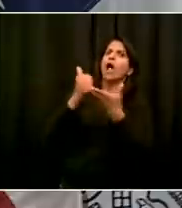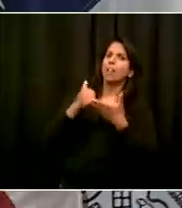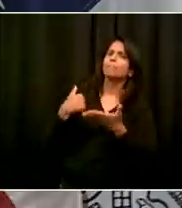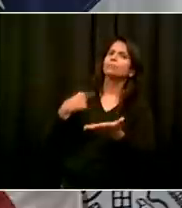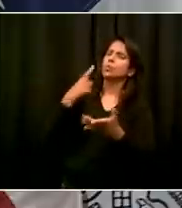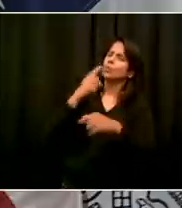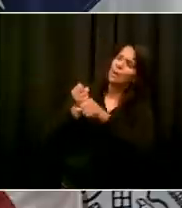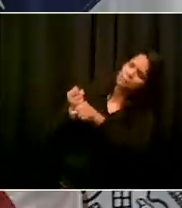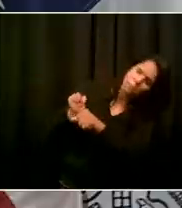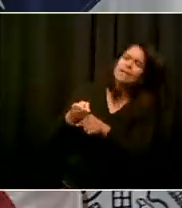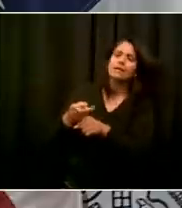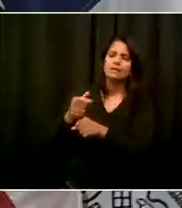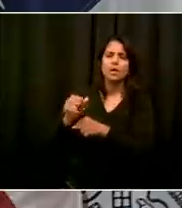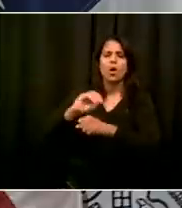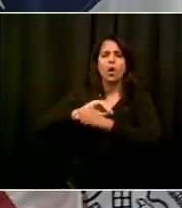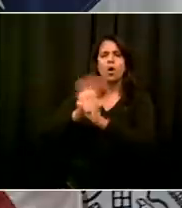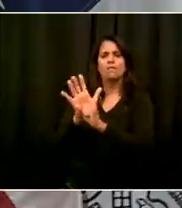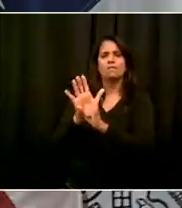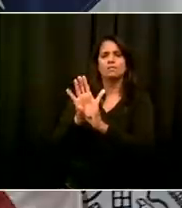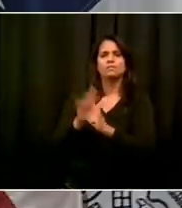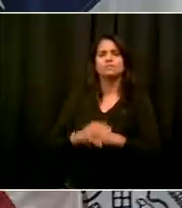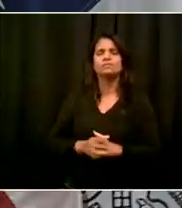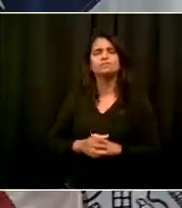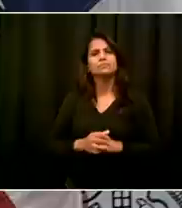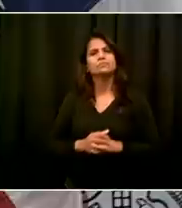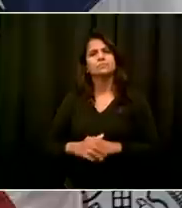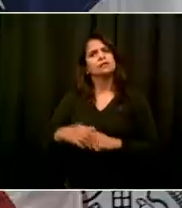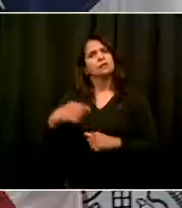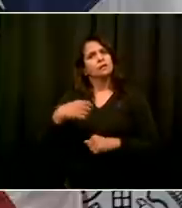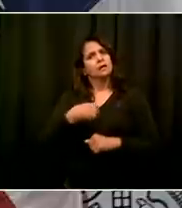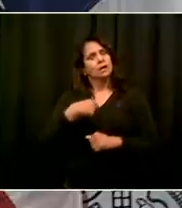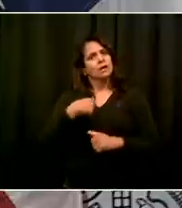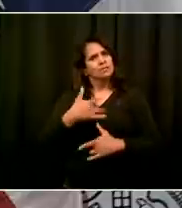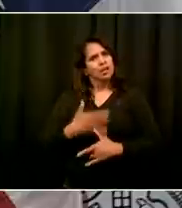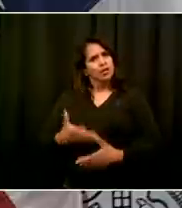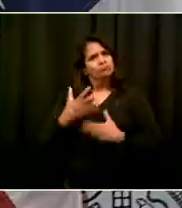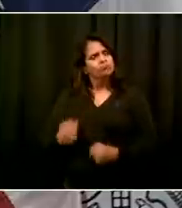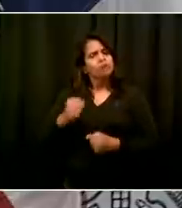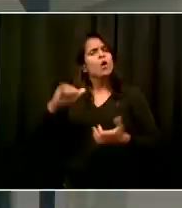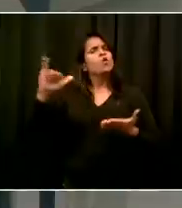to overcome because we have shown it time and time again. Thank you, everybody.